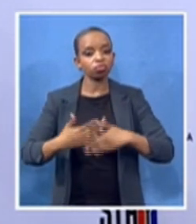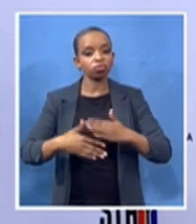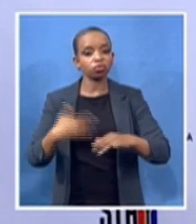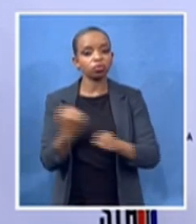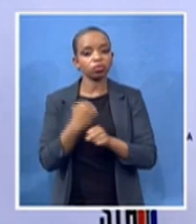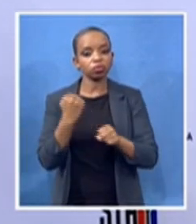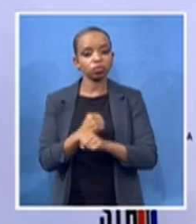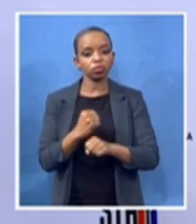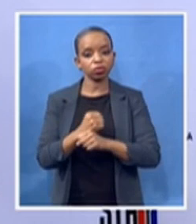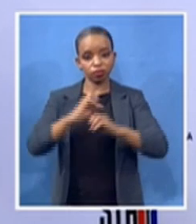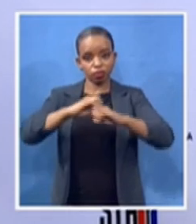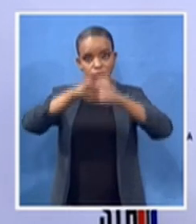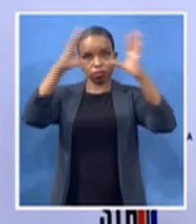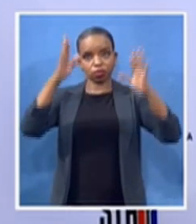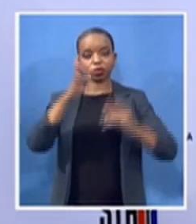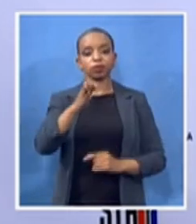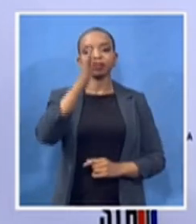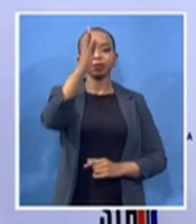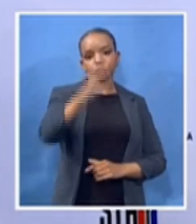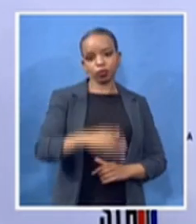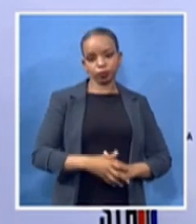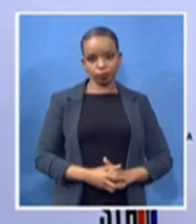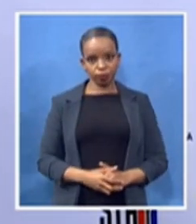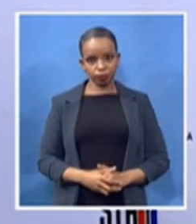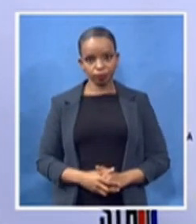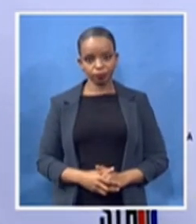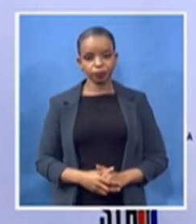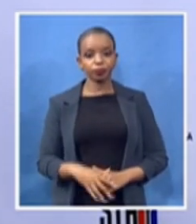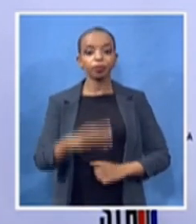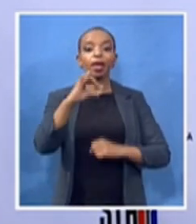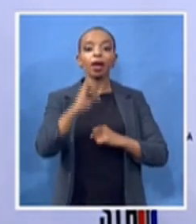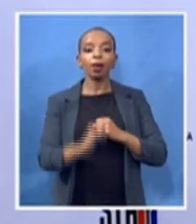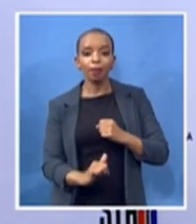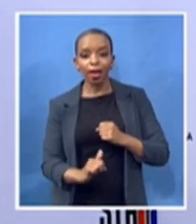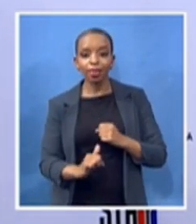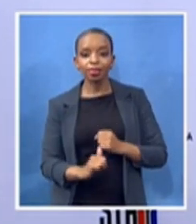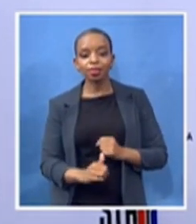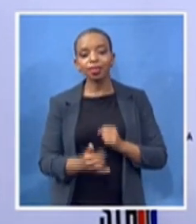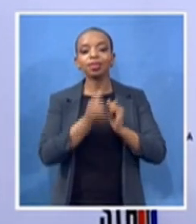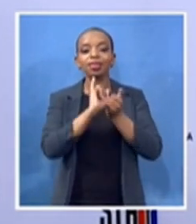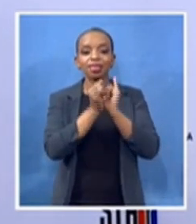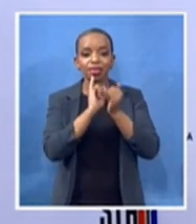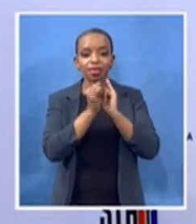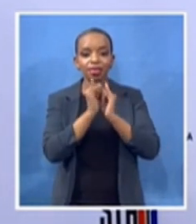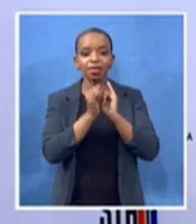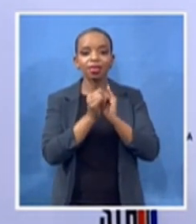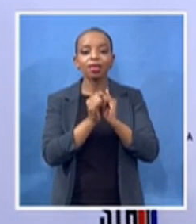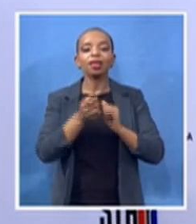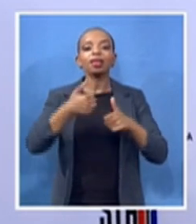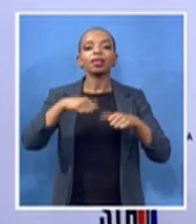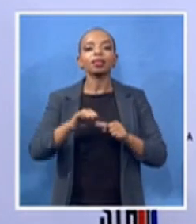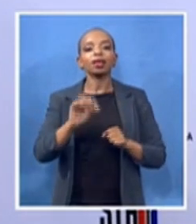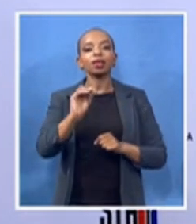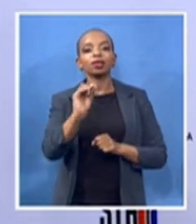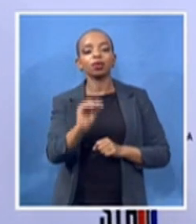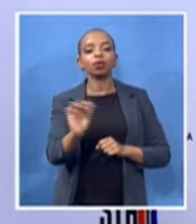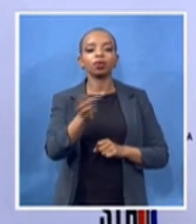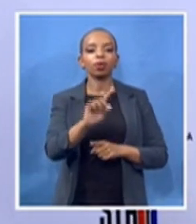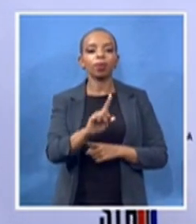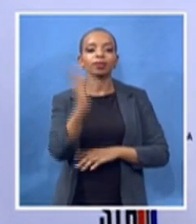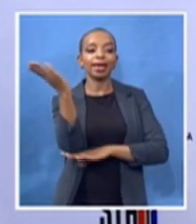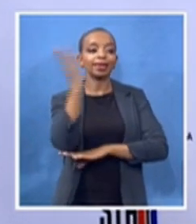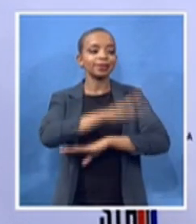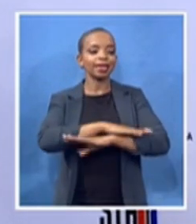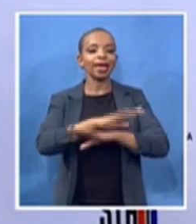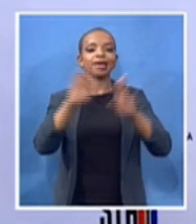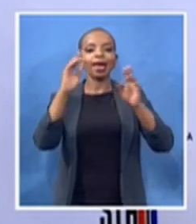have now made it a custom to have a annual golf day as well which will be hosted and this will be